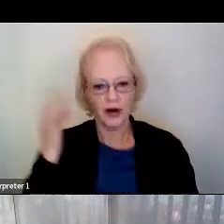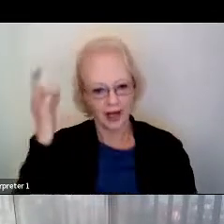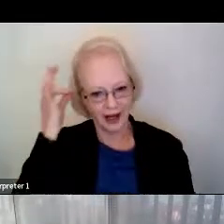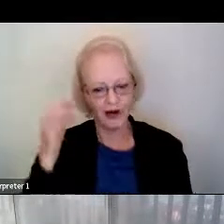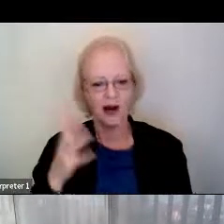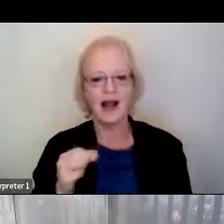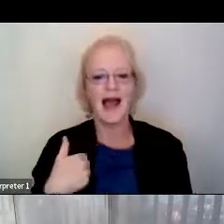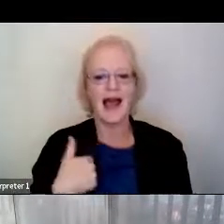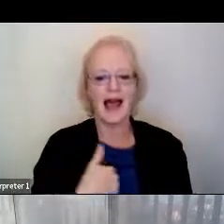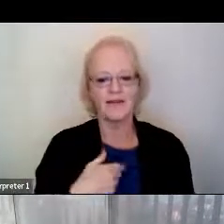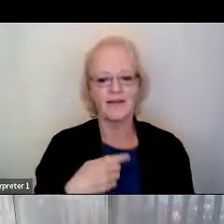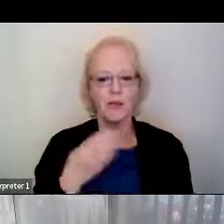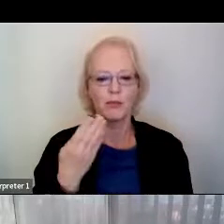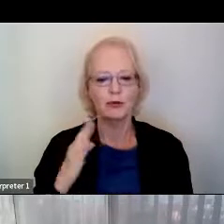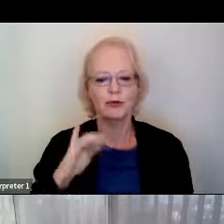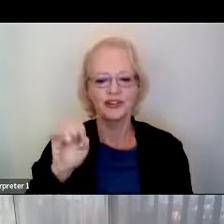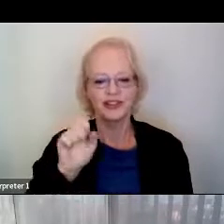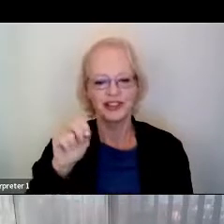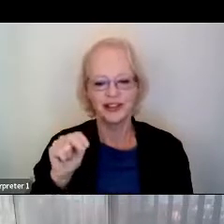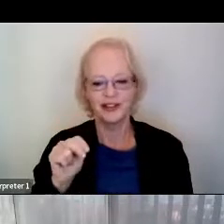shirt and also a yellow mask.